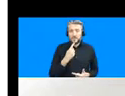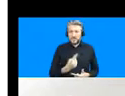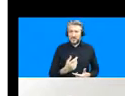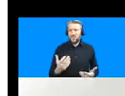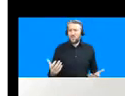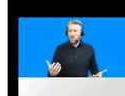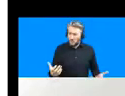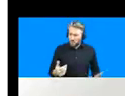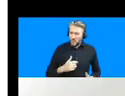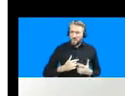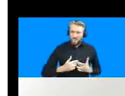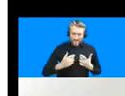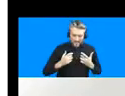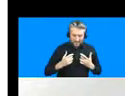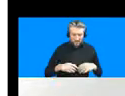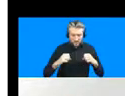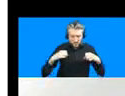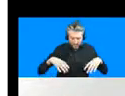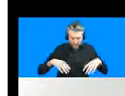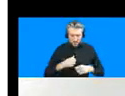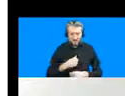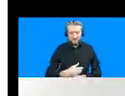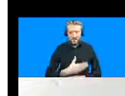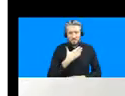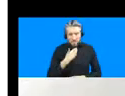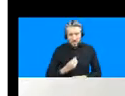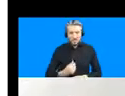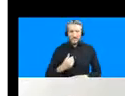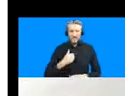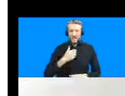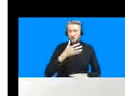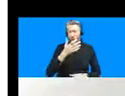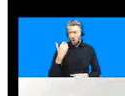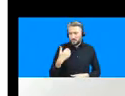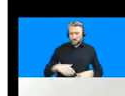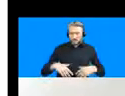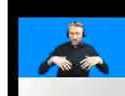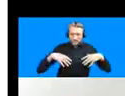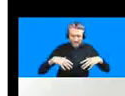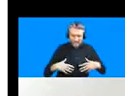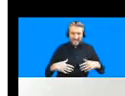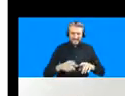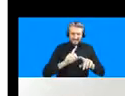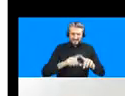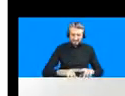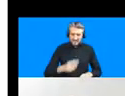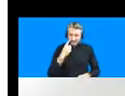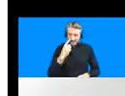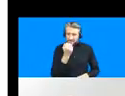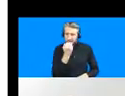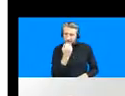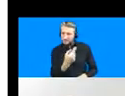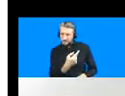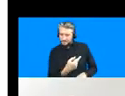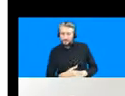hot and fatigued and other symptoms that participants reported were uh you know feeling nauseous or vomiting